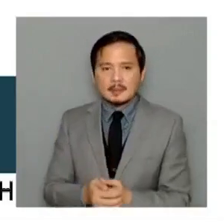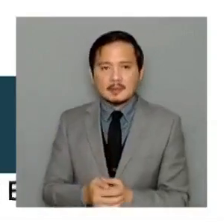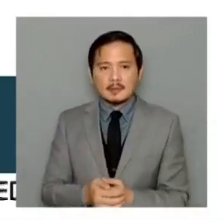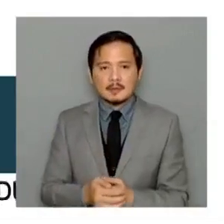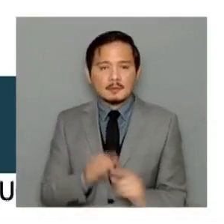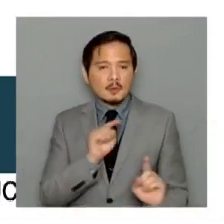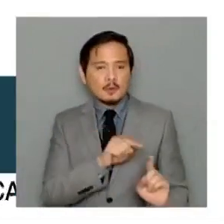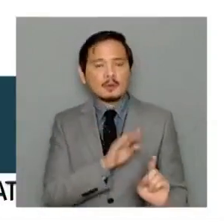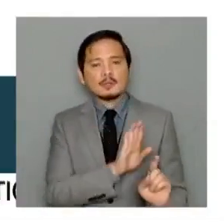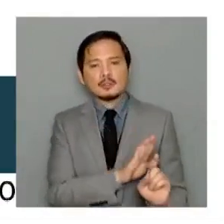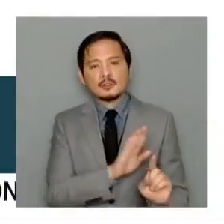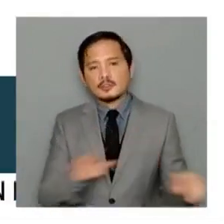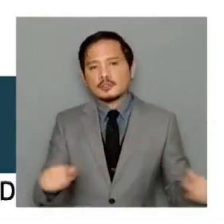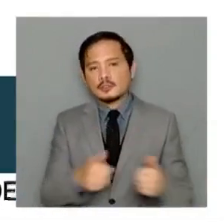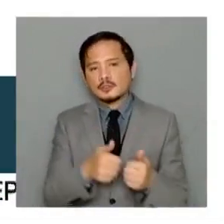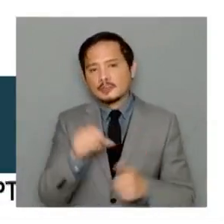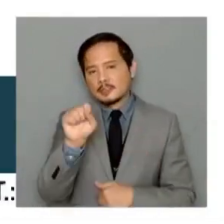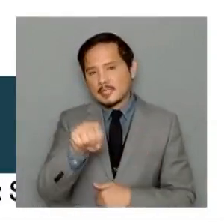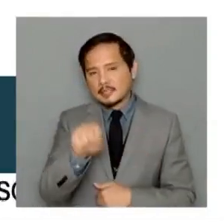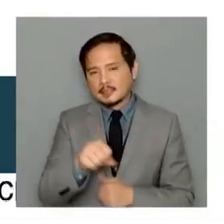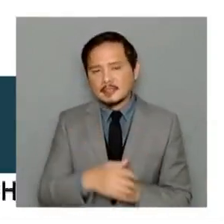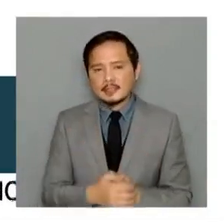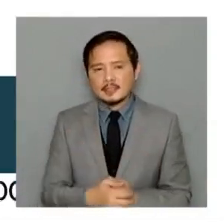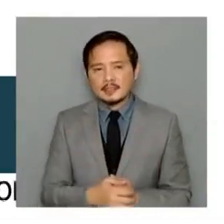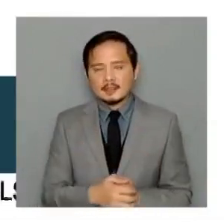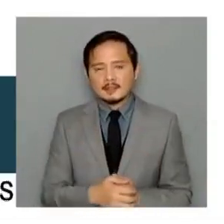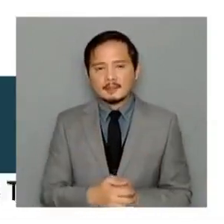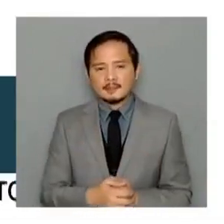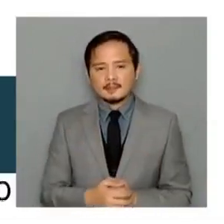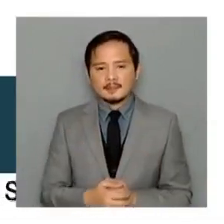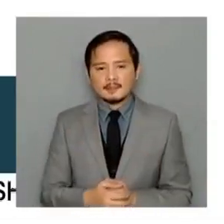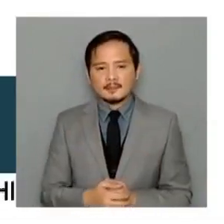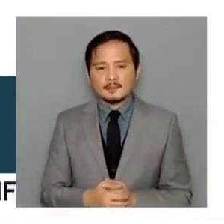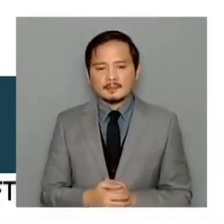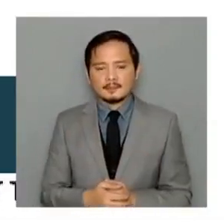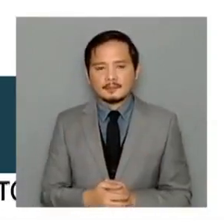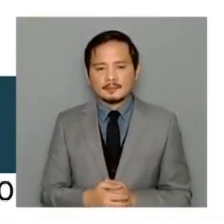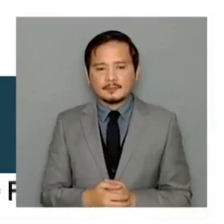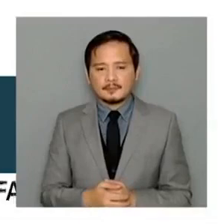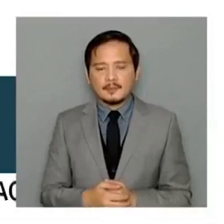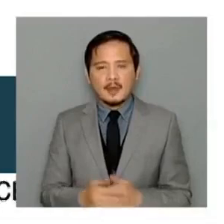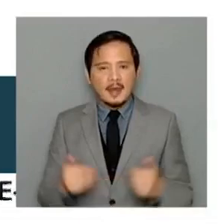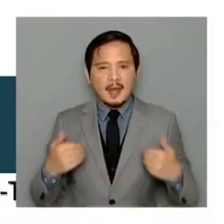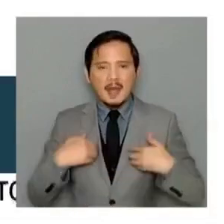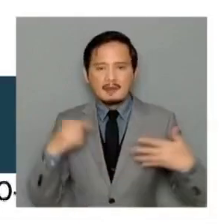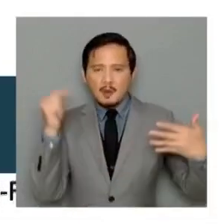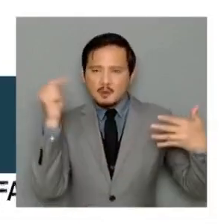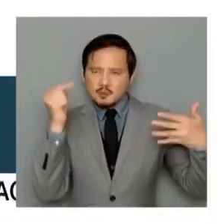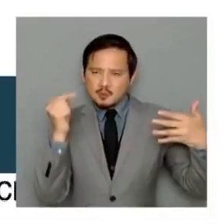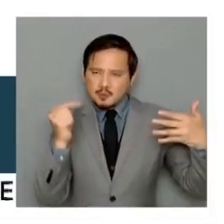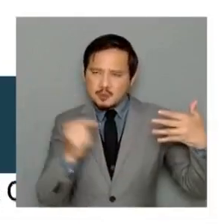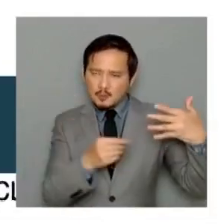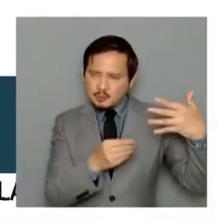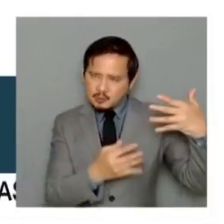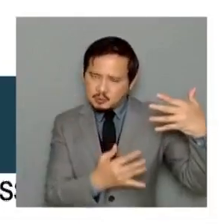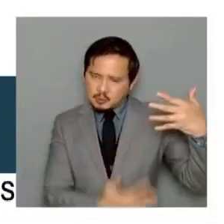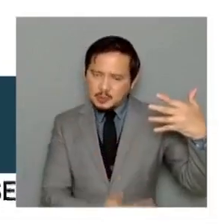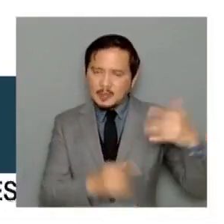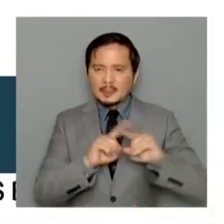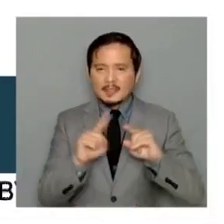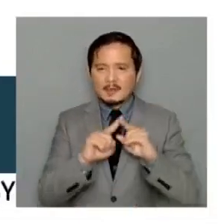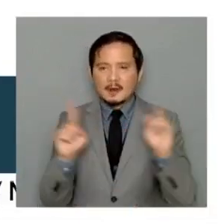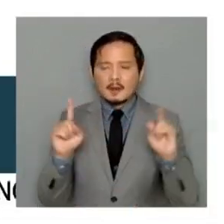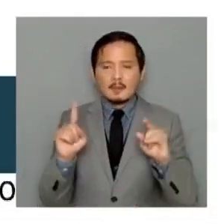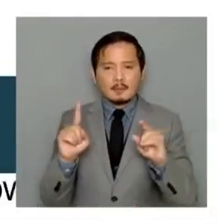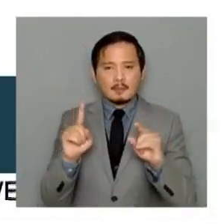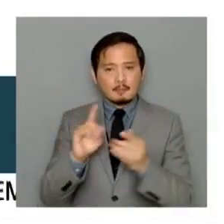where you have a full-on deluge of big business projects and usually to the